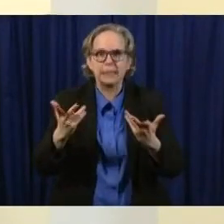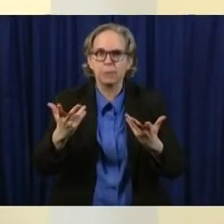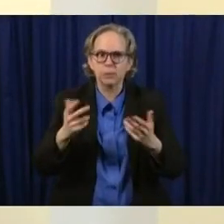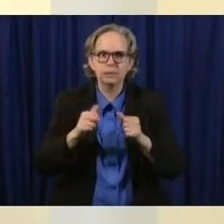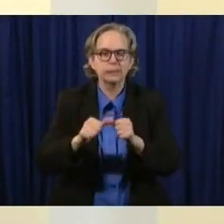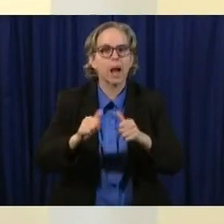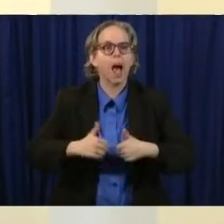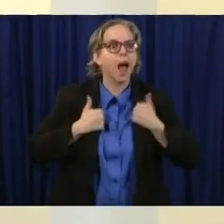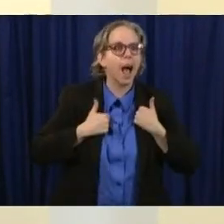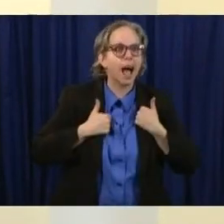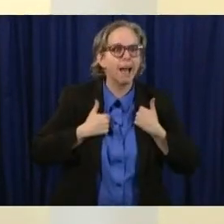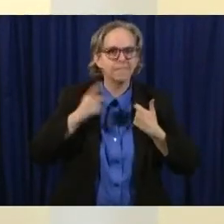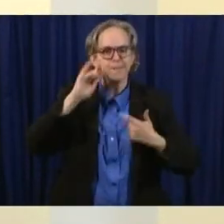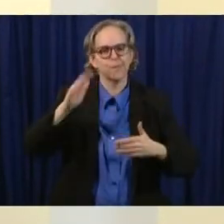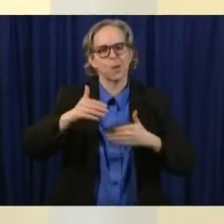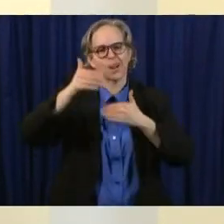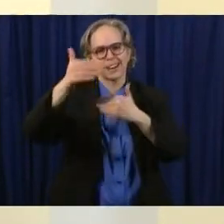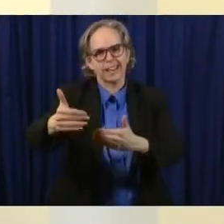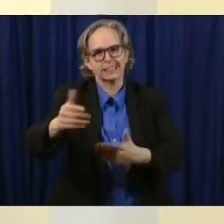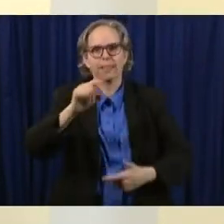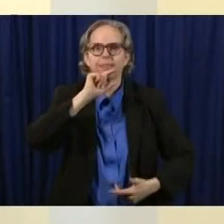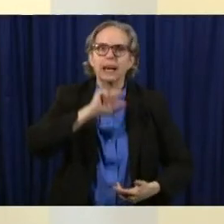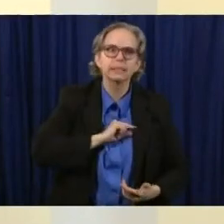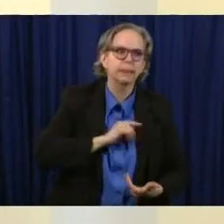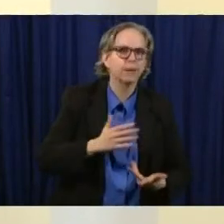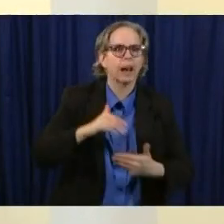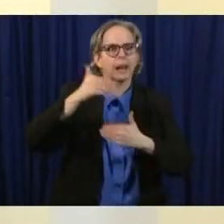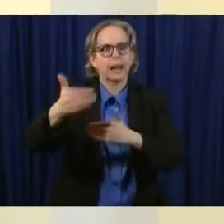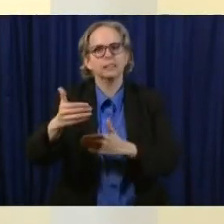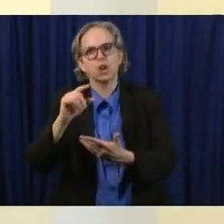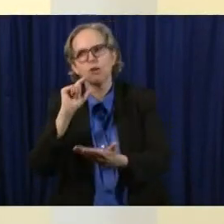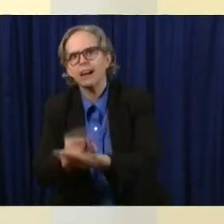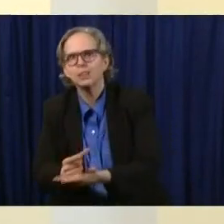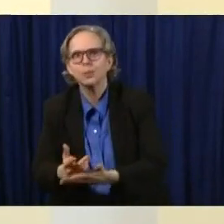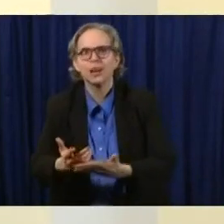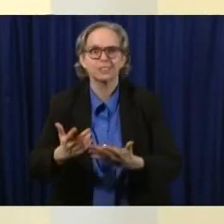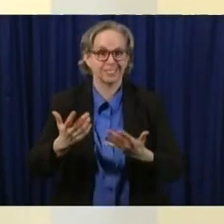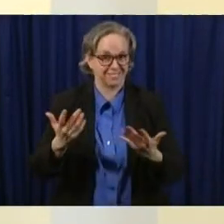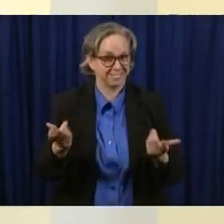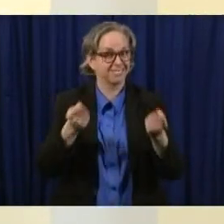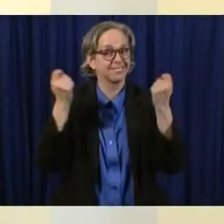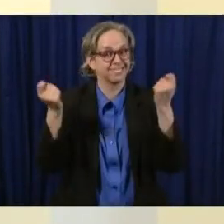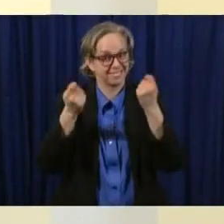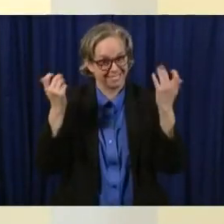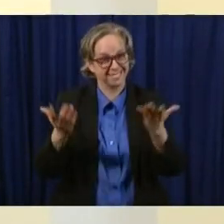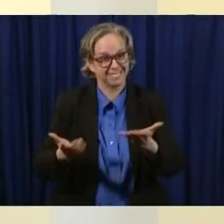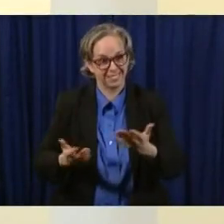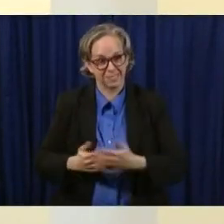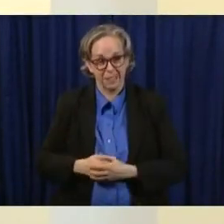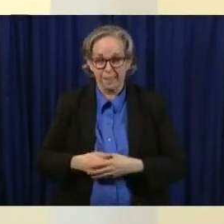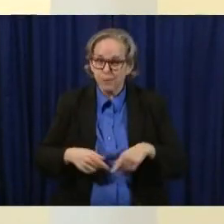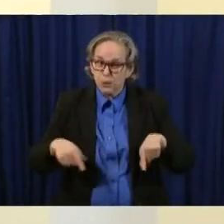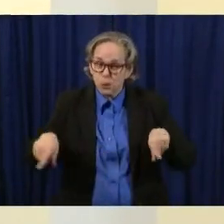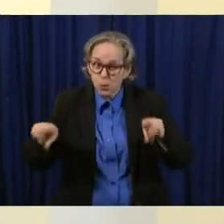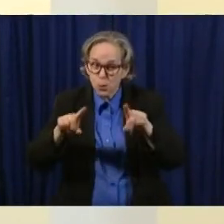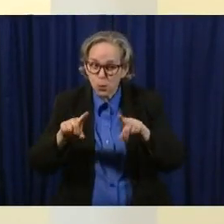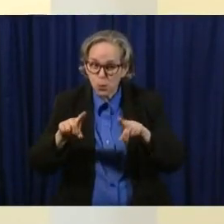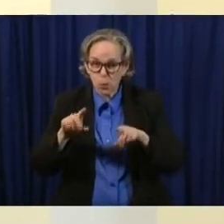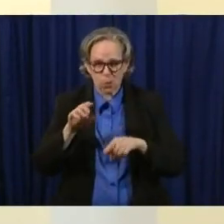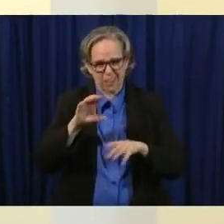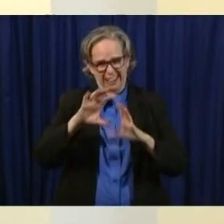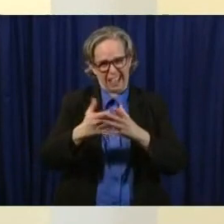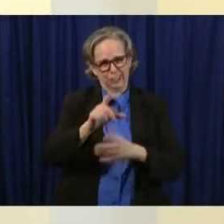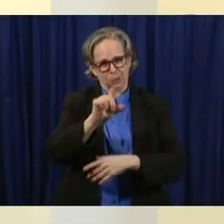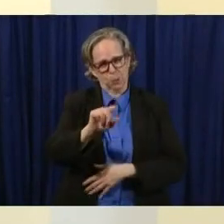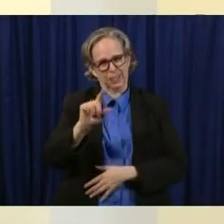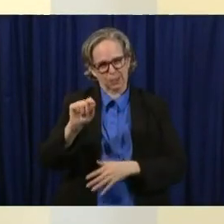and to those of you who are graduating this year the class of 2020 i'm already seeing the advice we'll be putting out with the